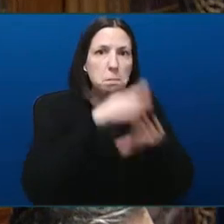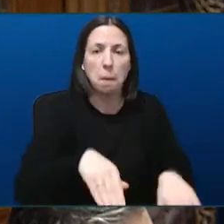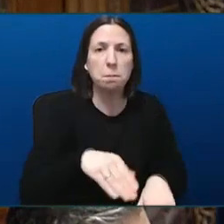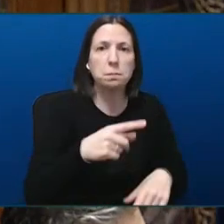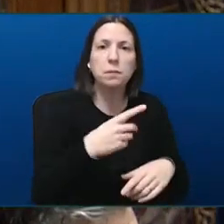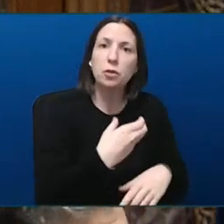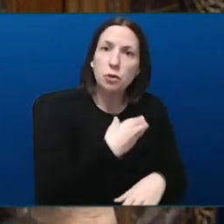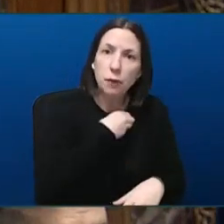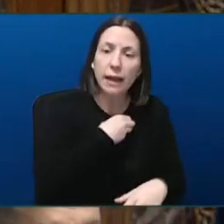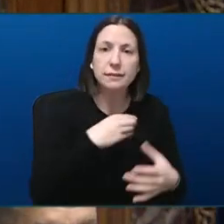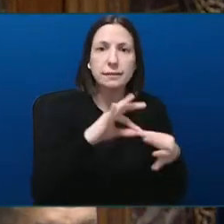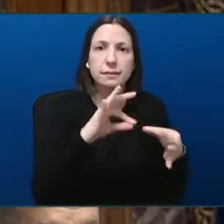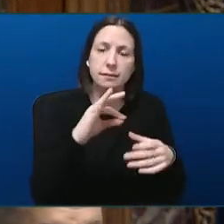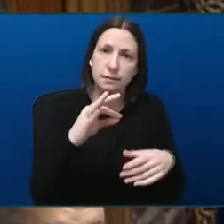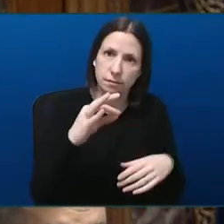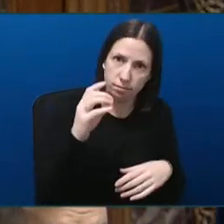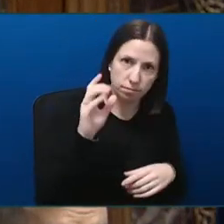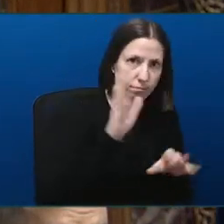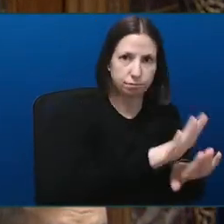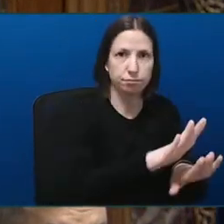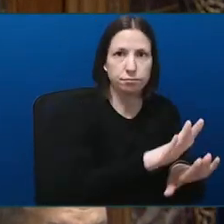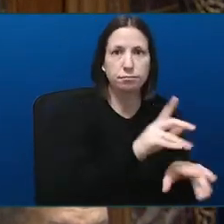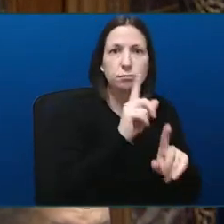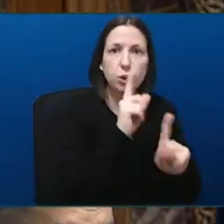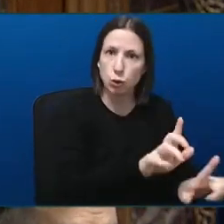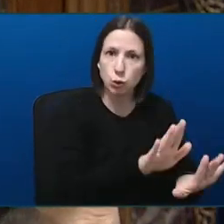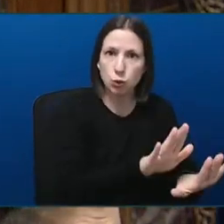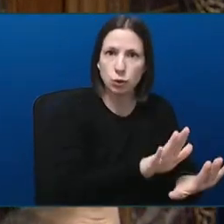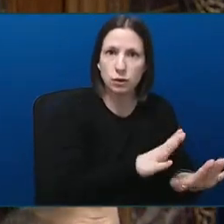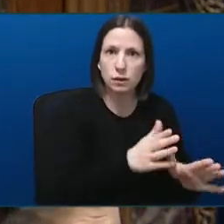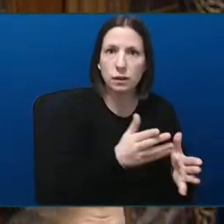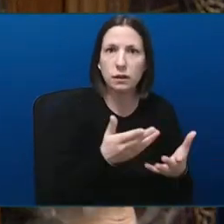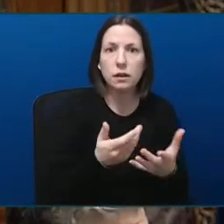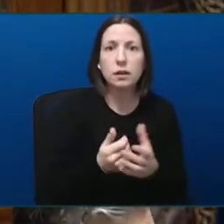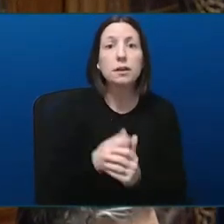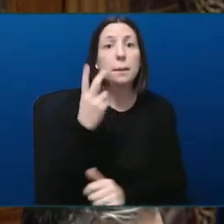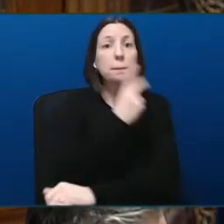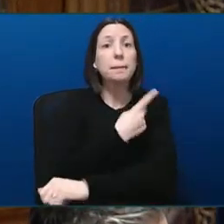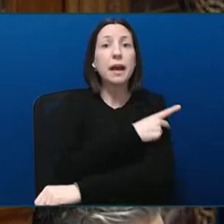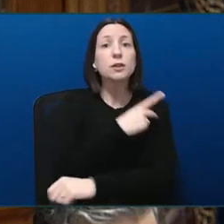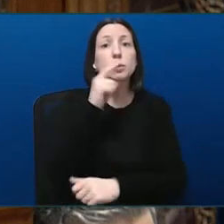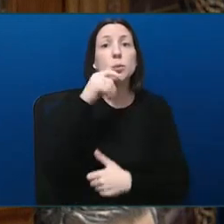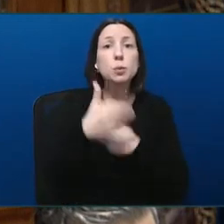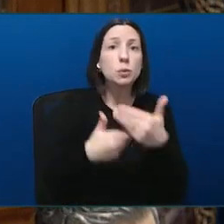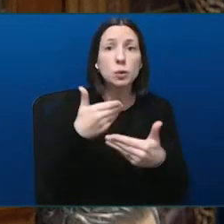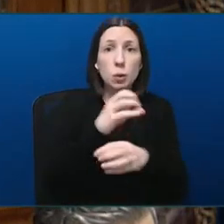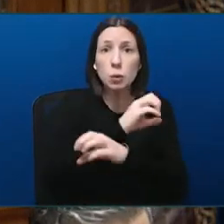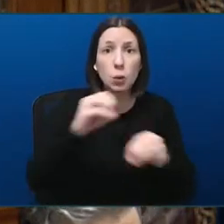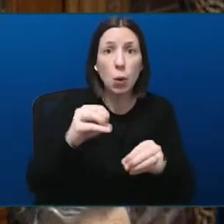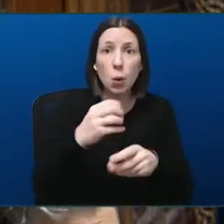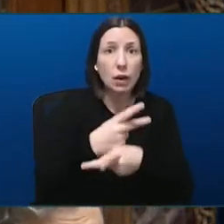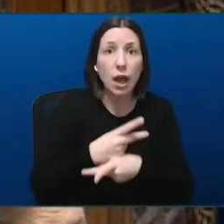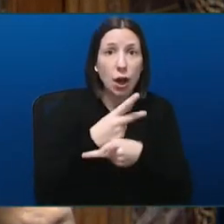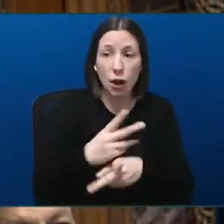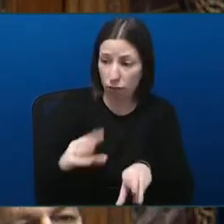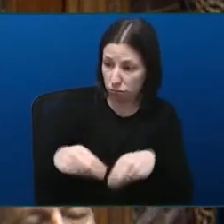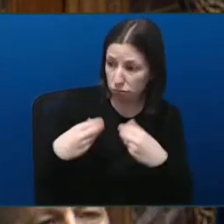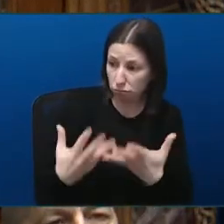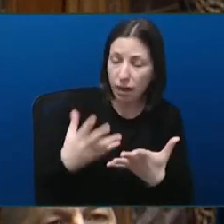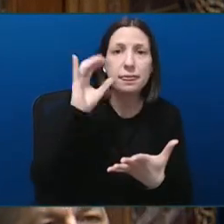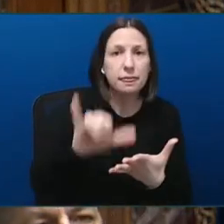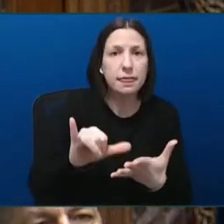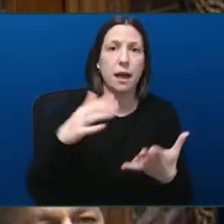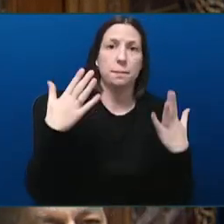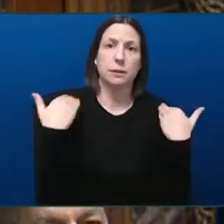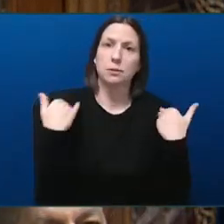punishing entire communities. The patients who are going without care are the ones who the Minister must be accountable